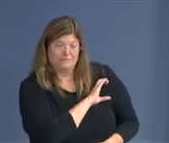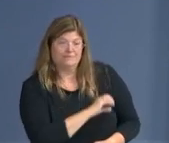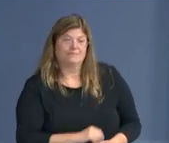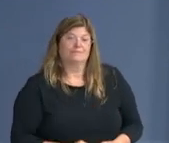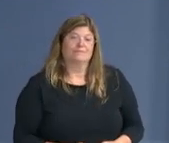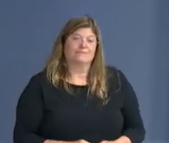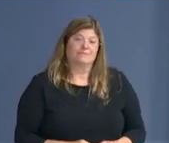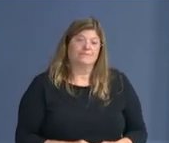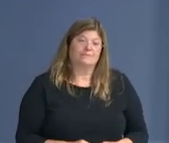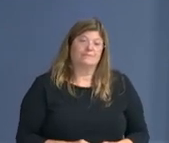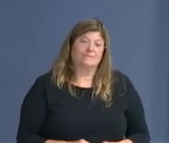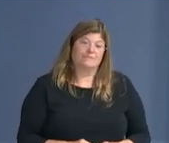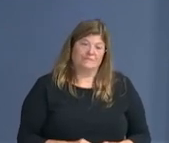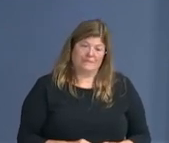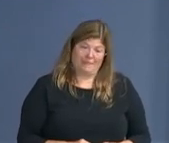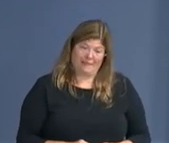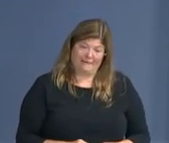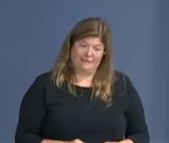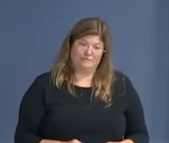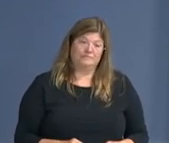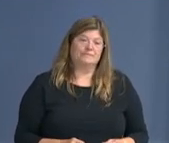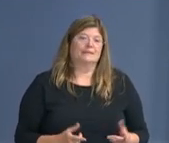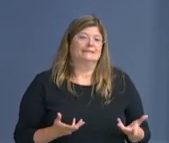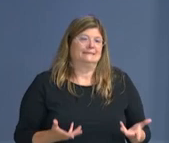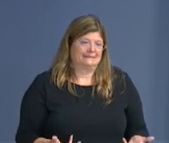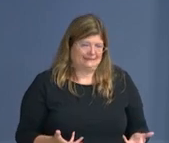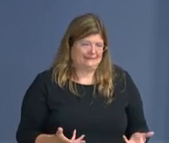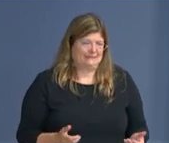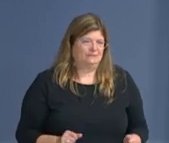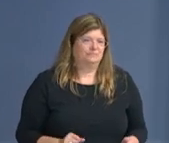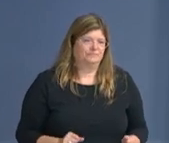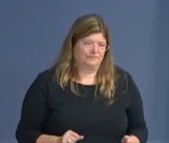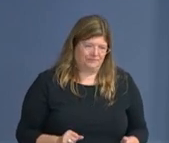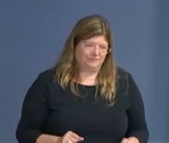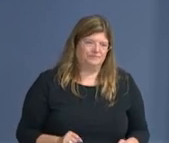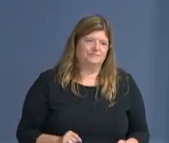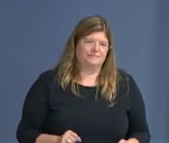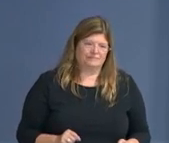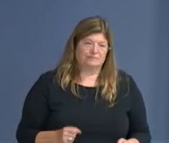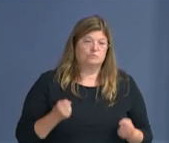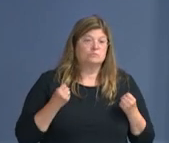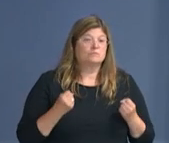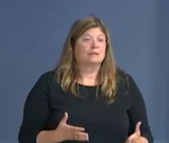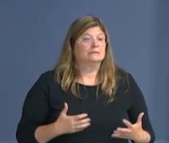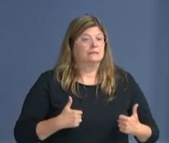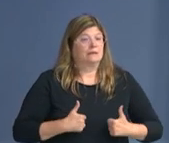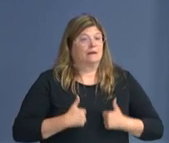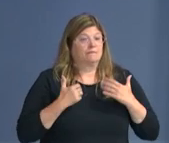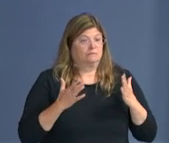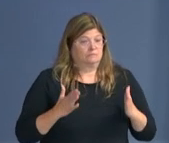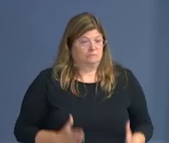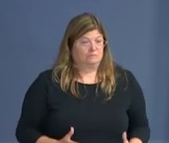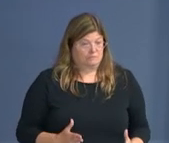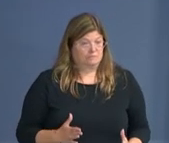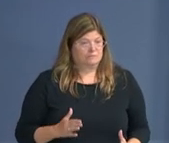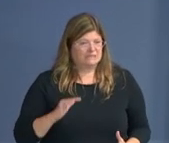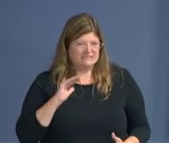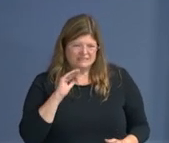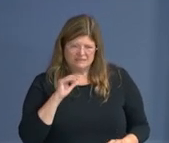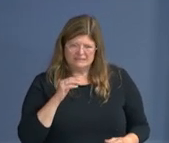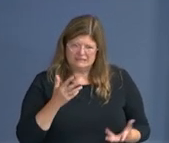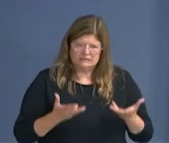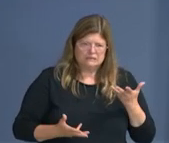uh, I'm as perplexed by it as, uh, I've seen residents, uh, and it appears that, uh,